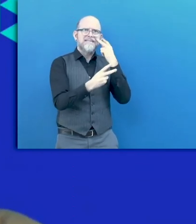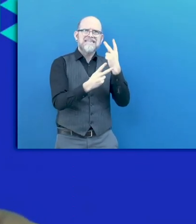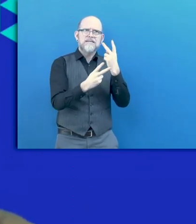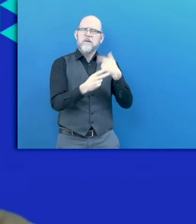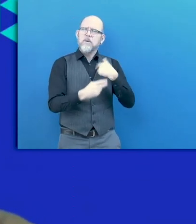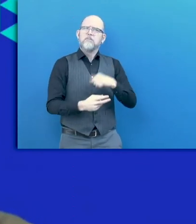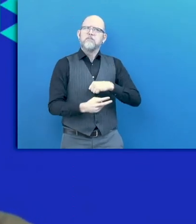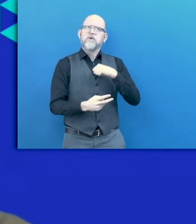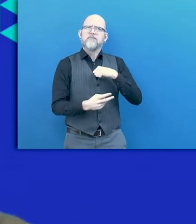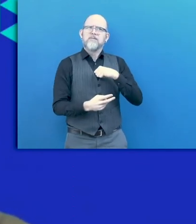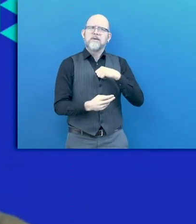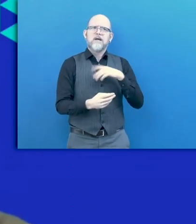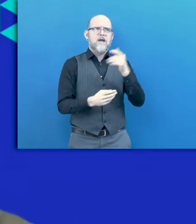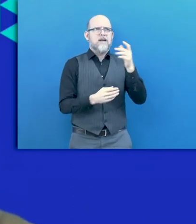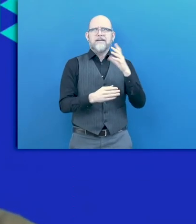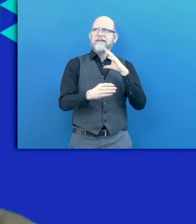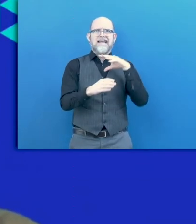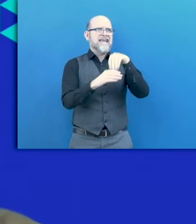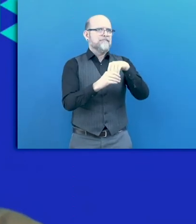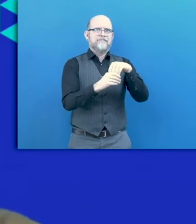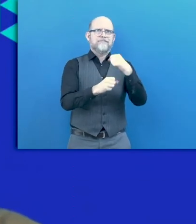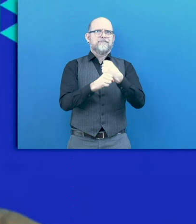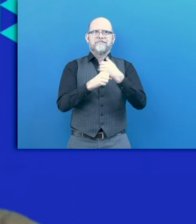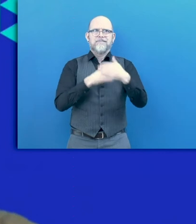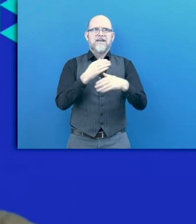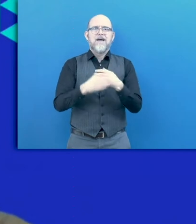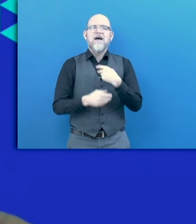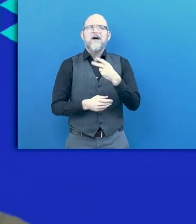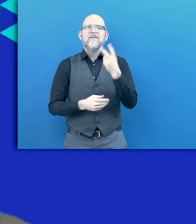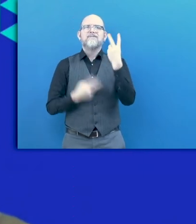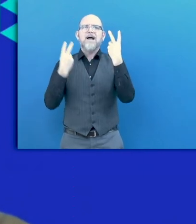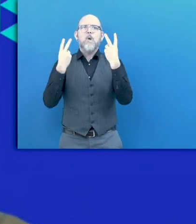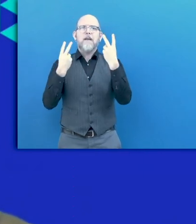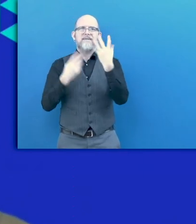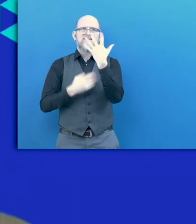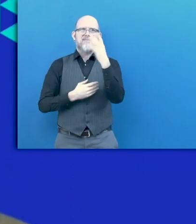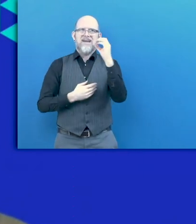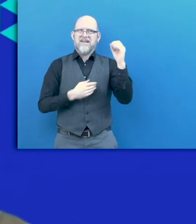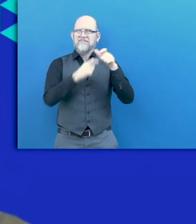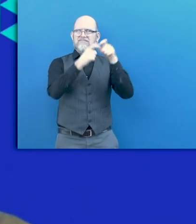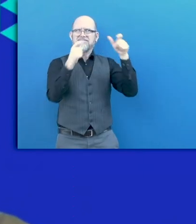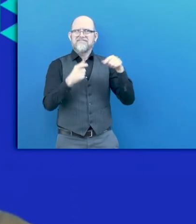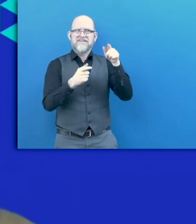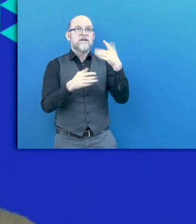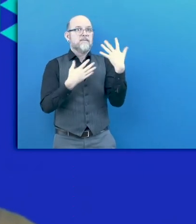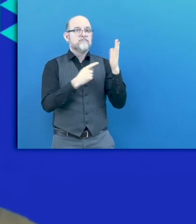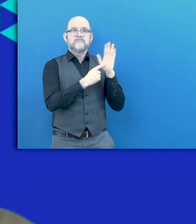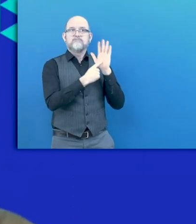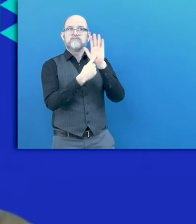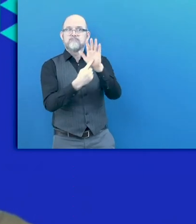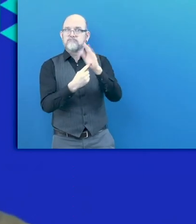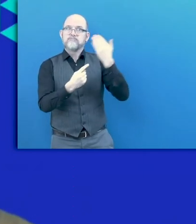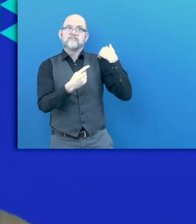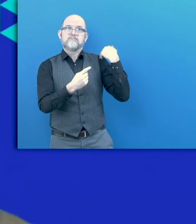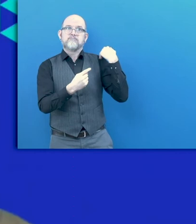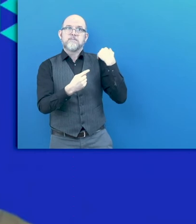of these initiatives. We have the Valuable 500 campaign, which has also been presented by its founder, Caroline